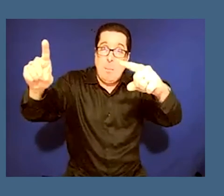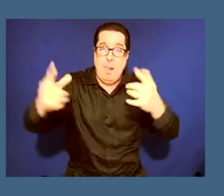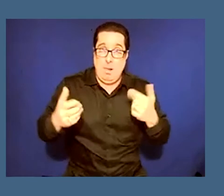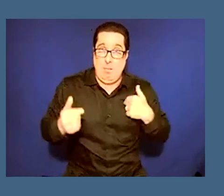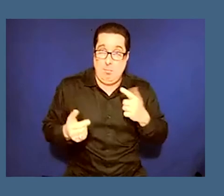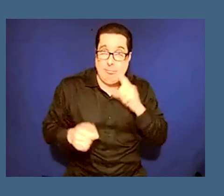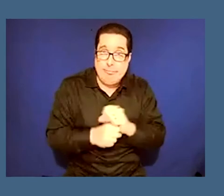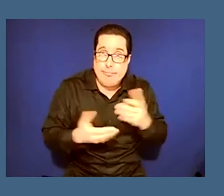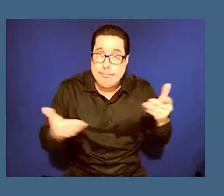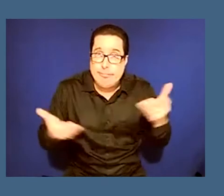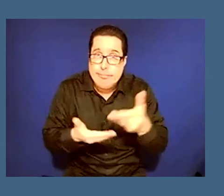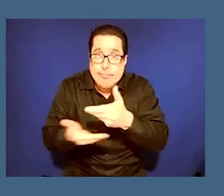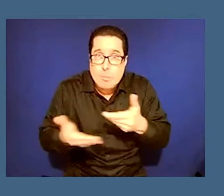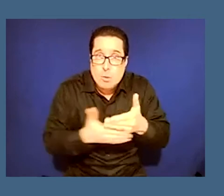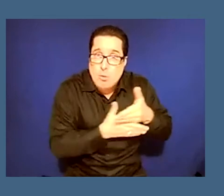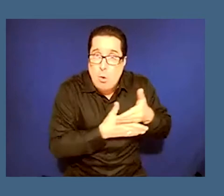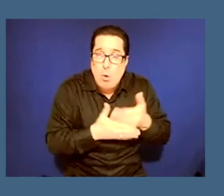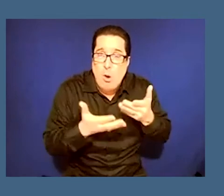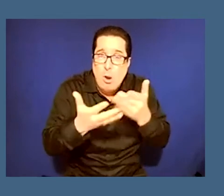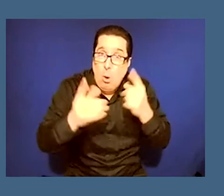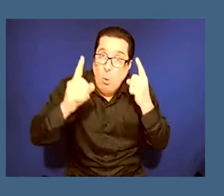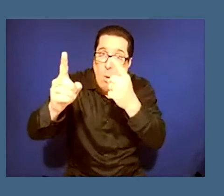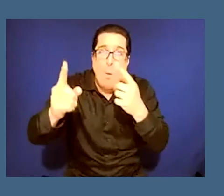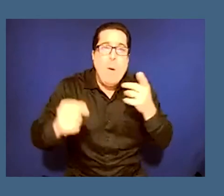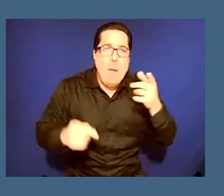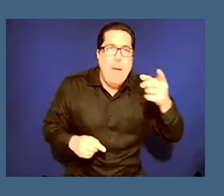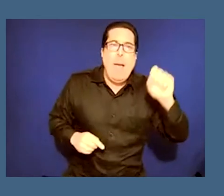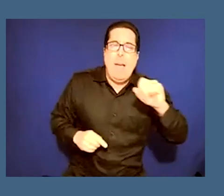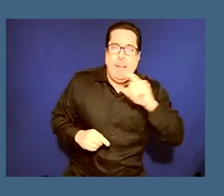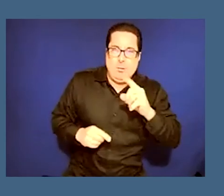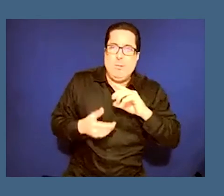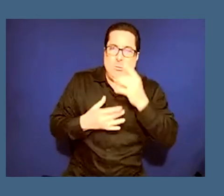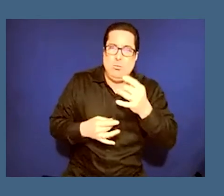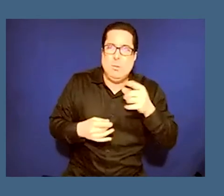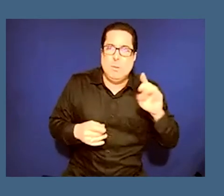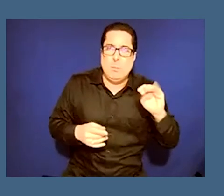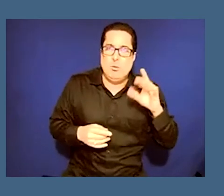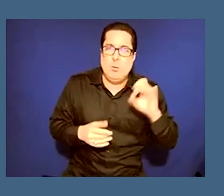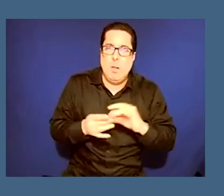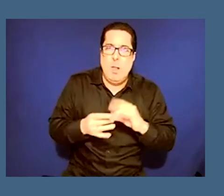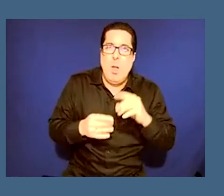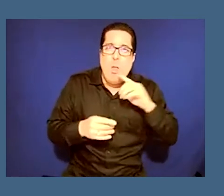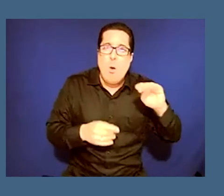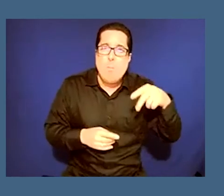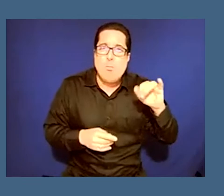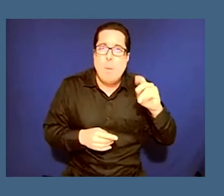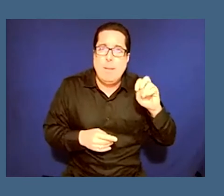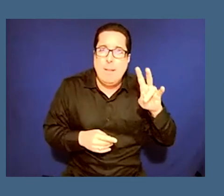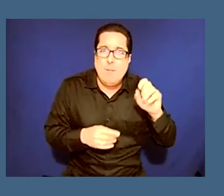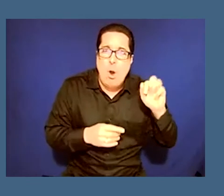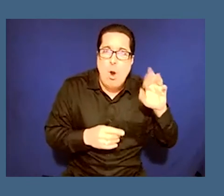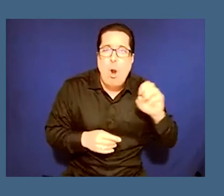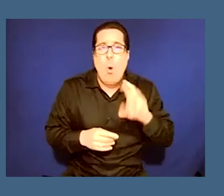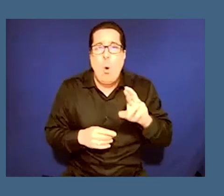you should say that right because you think about even like the tensions between what's considered primitive art or even folk art who's the person that actually